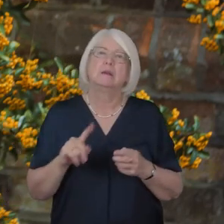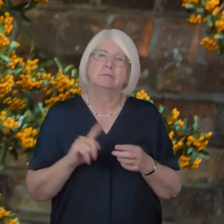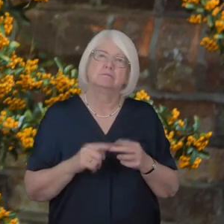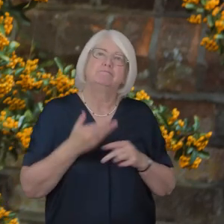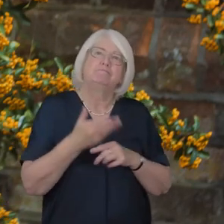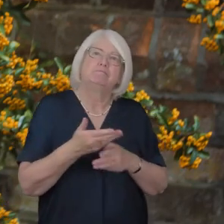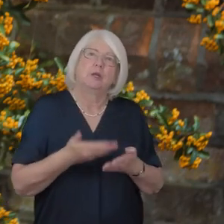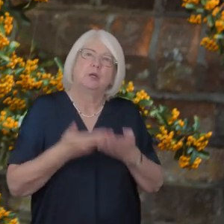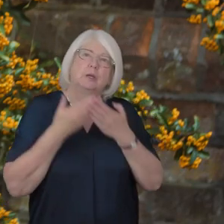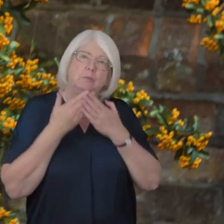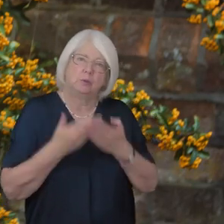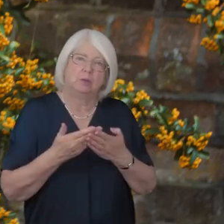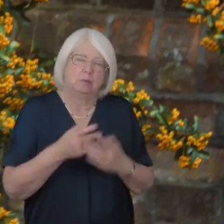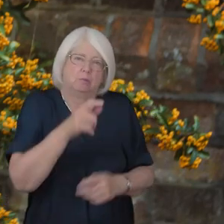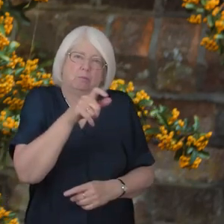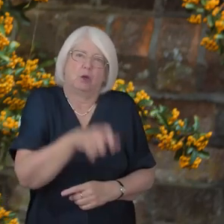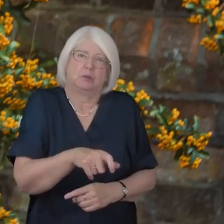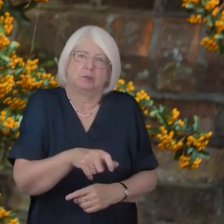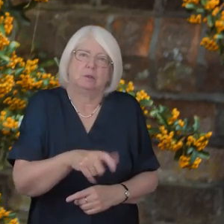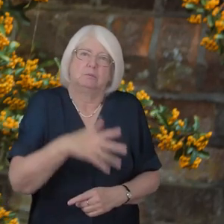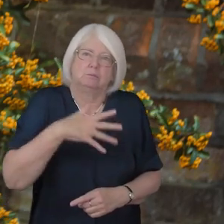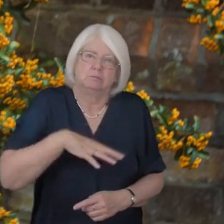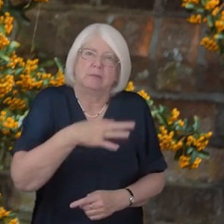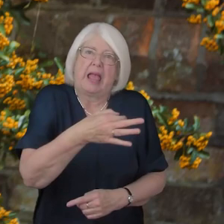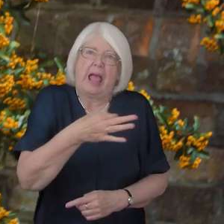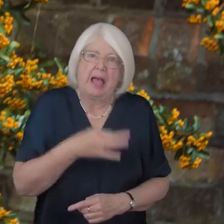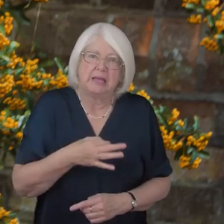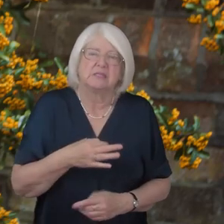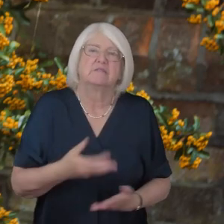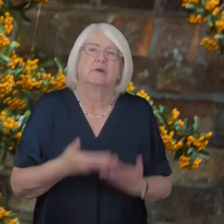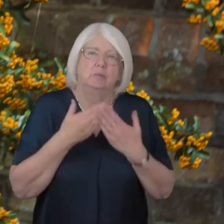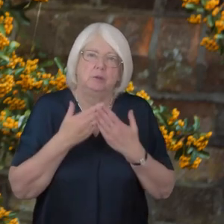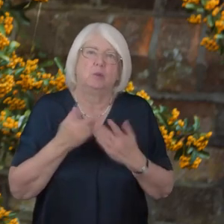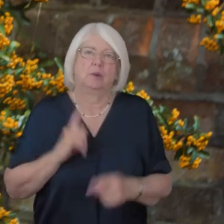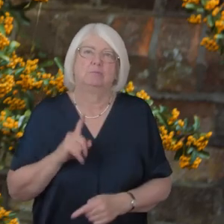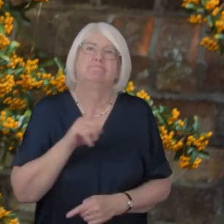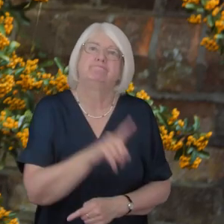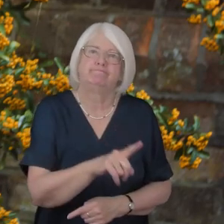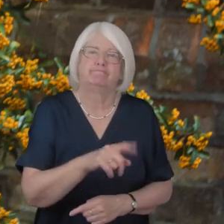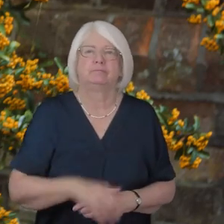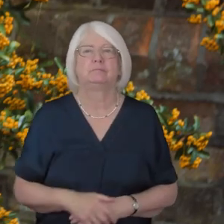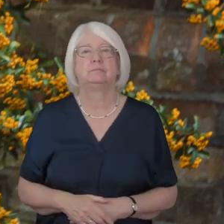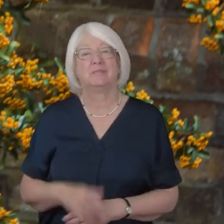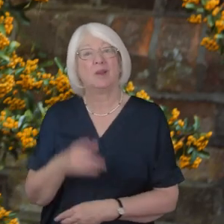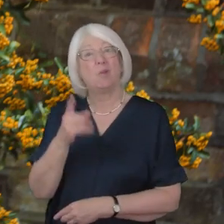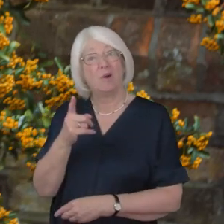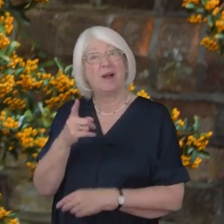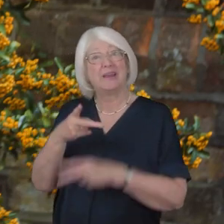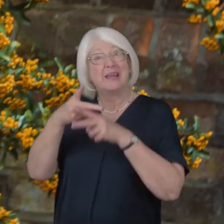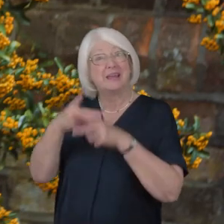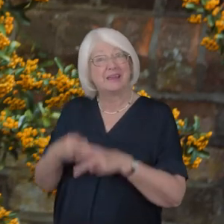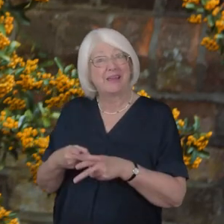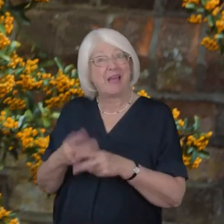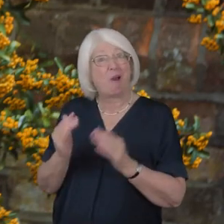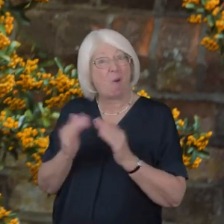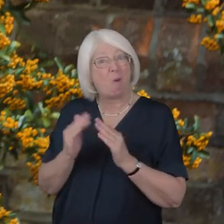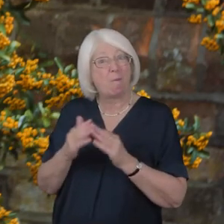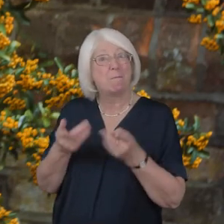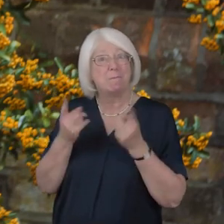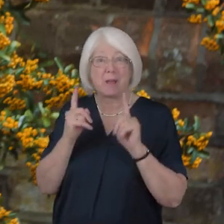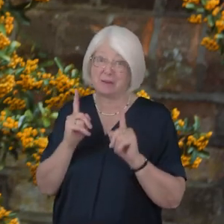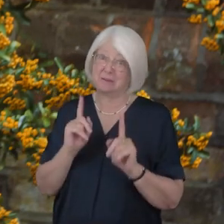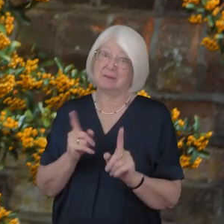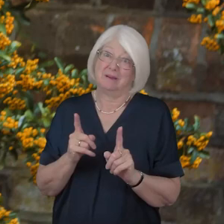a resident who particularly requested it one care home manager who I hope we will meet later